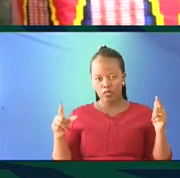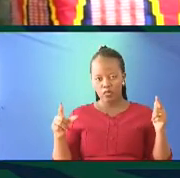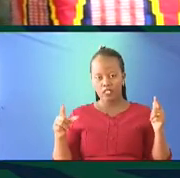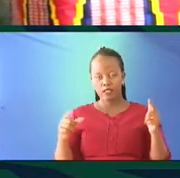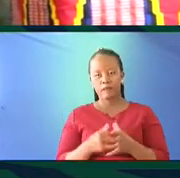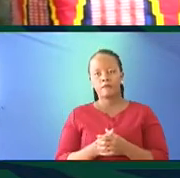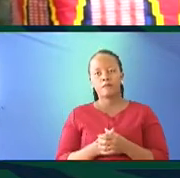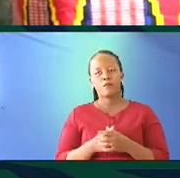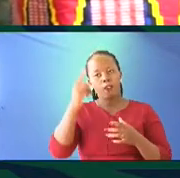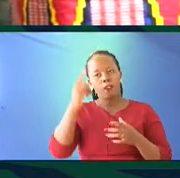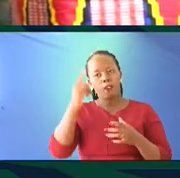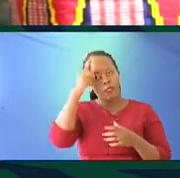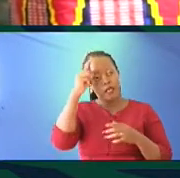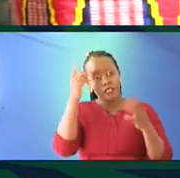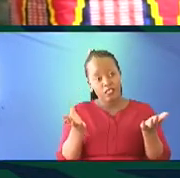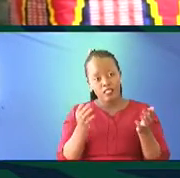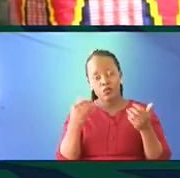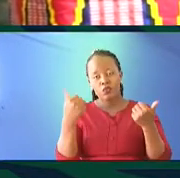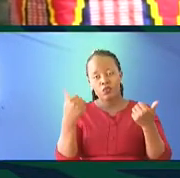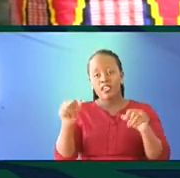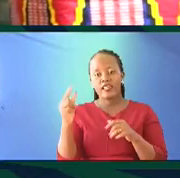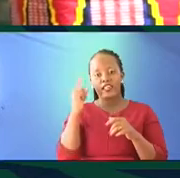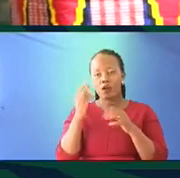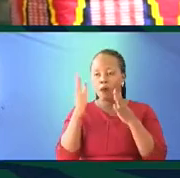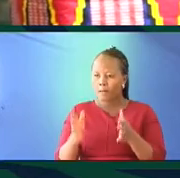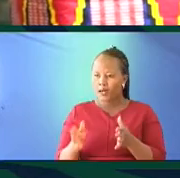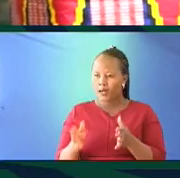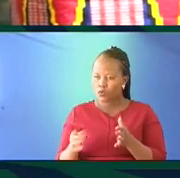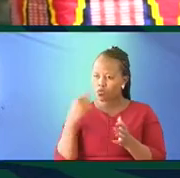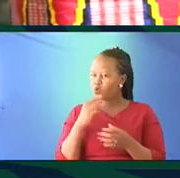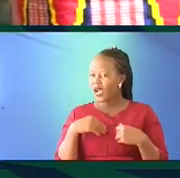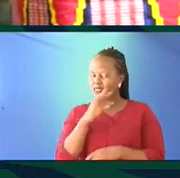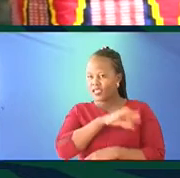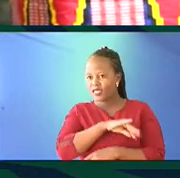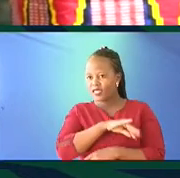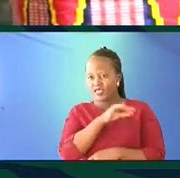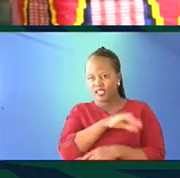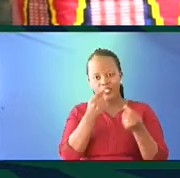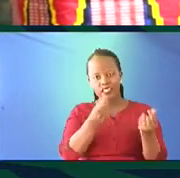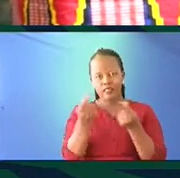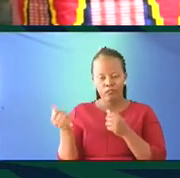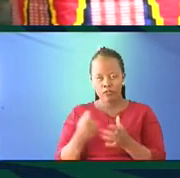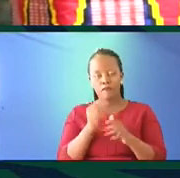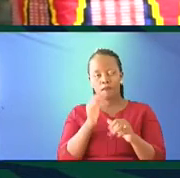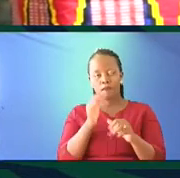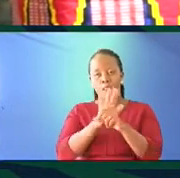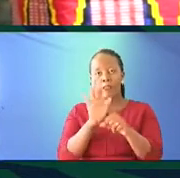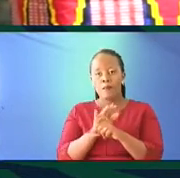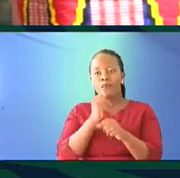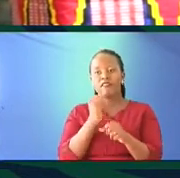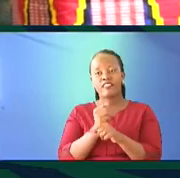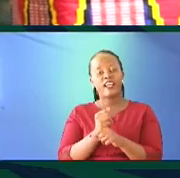a multilingual person or bilingual person is disadvantaged in any way. In fact, many of the studies we have done